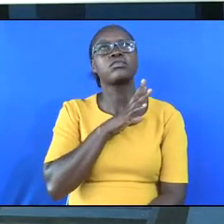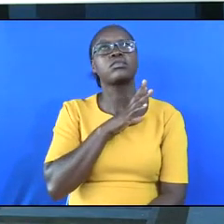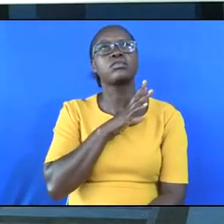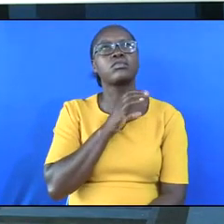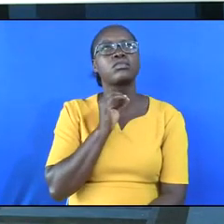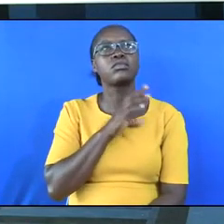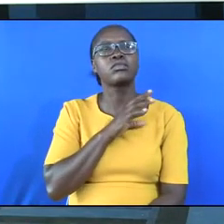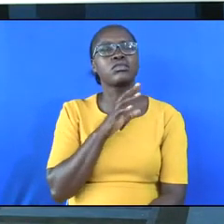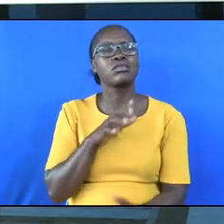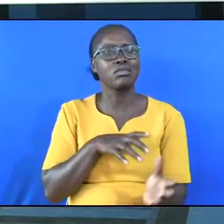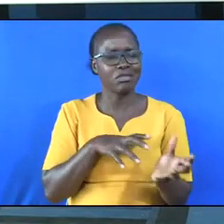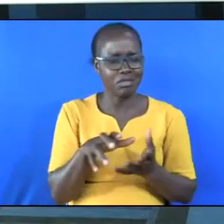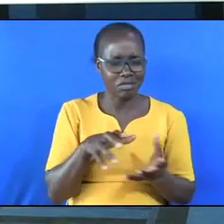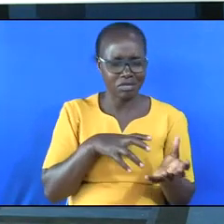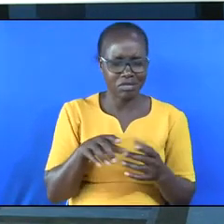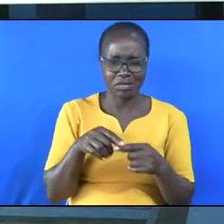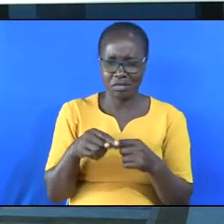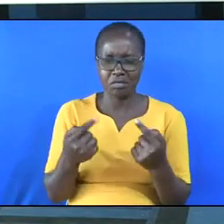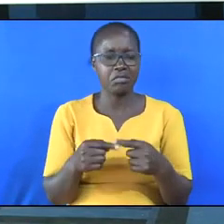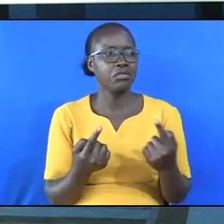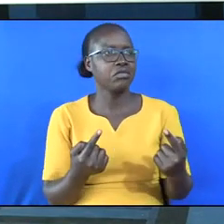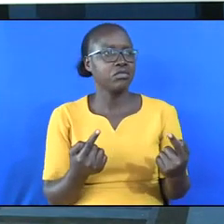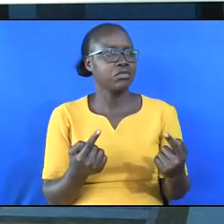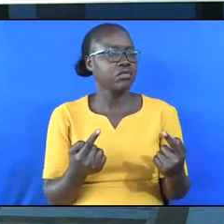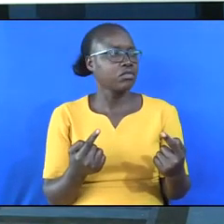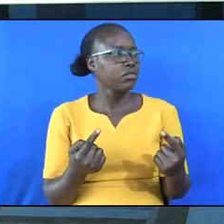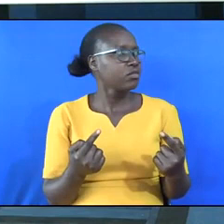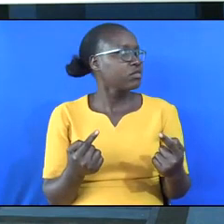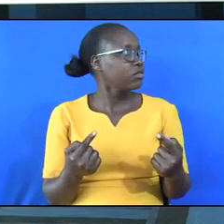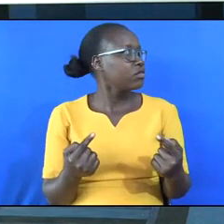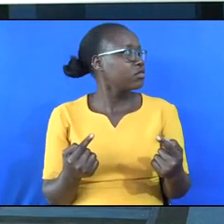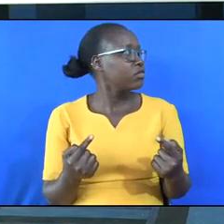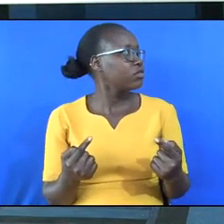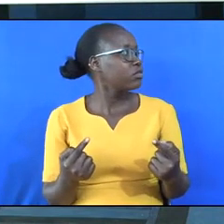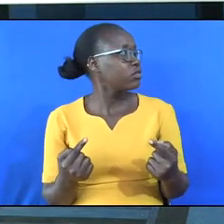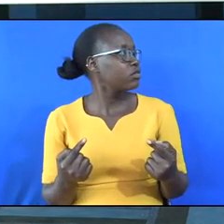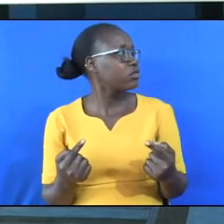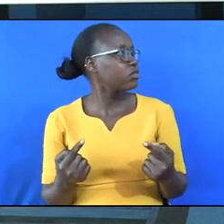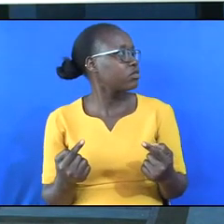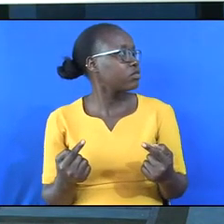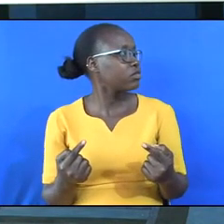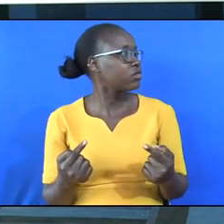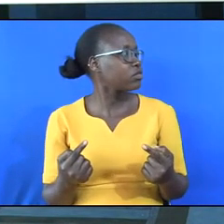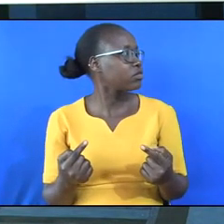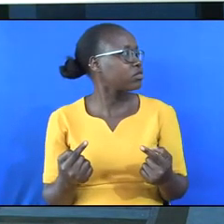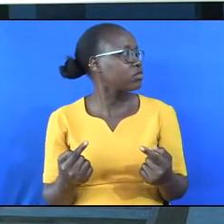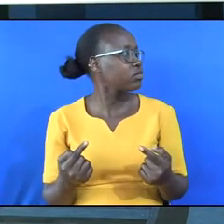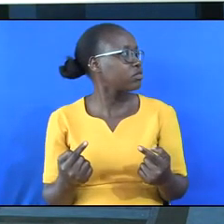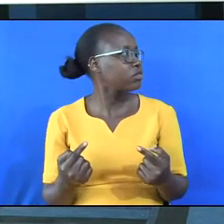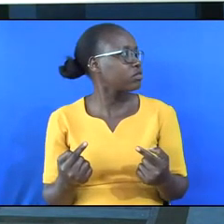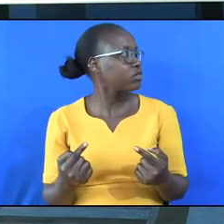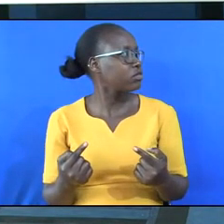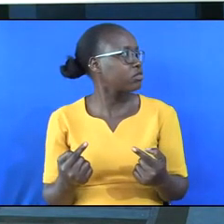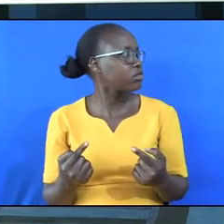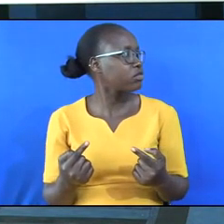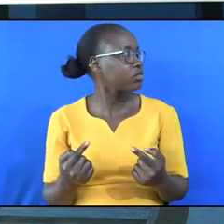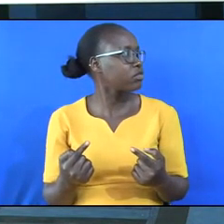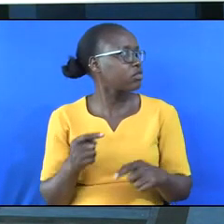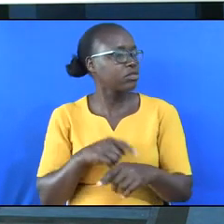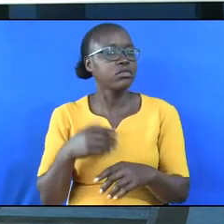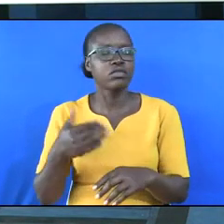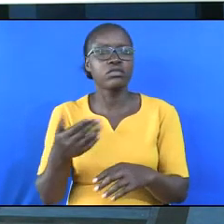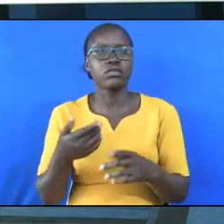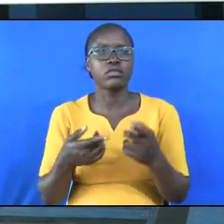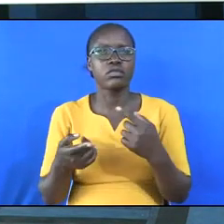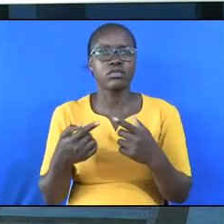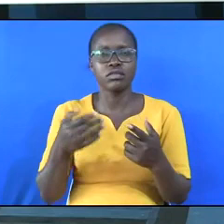it was rugged and broken. It was like a junk car moves. Every time